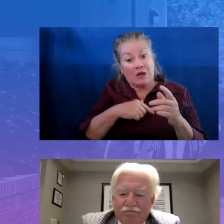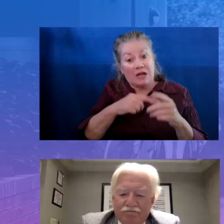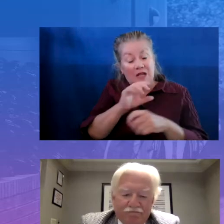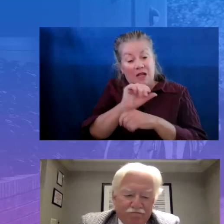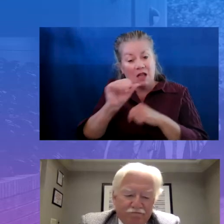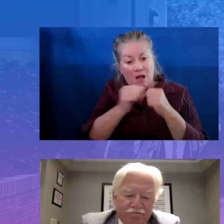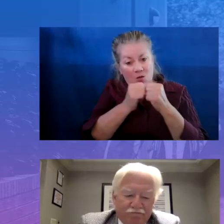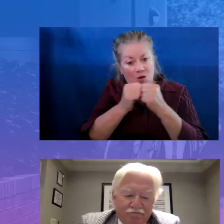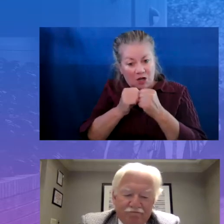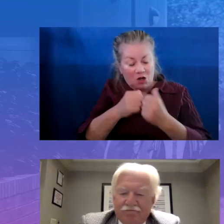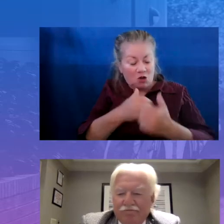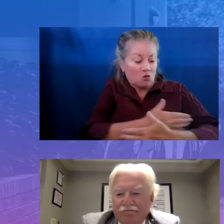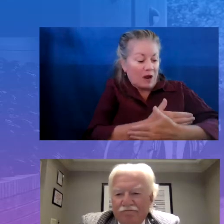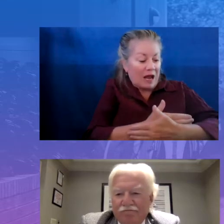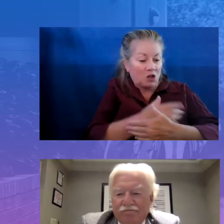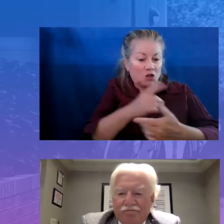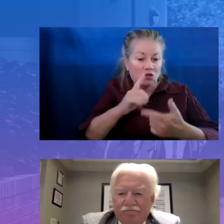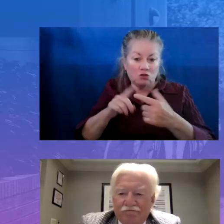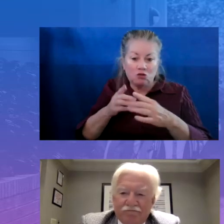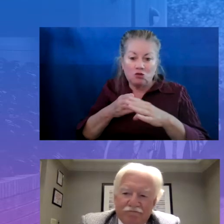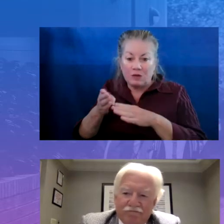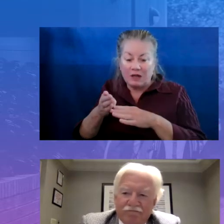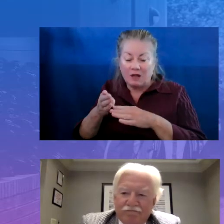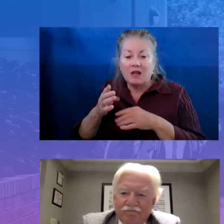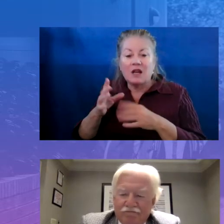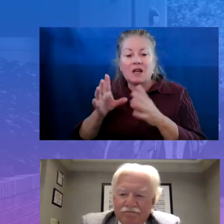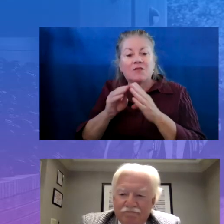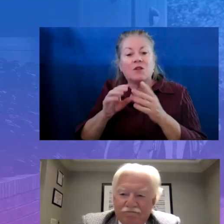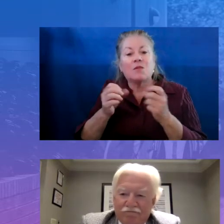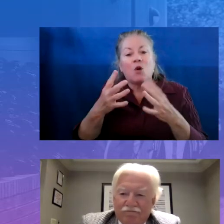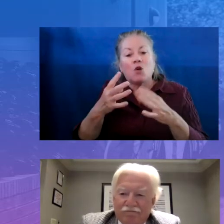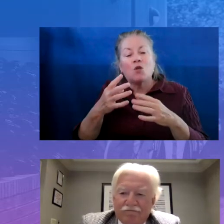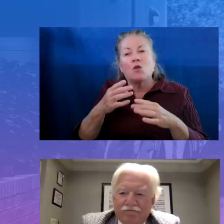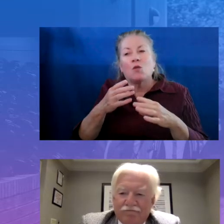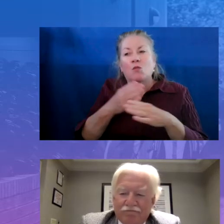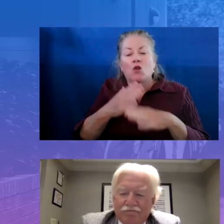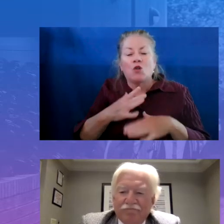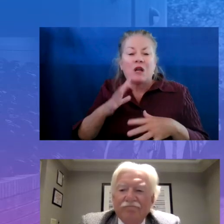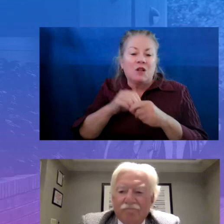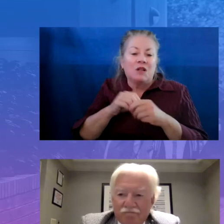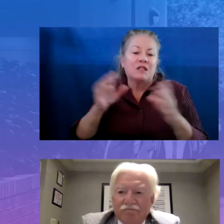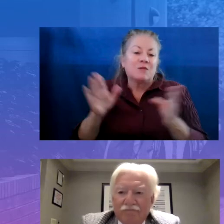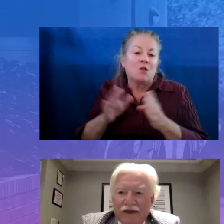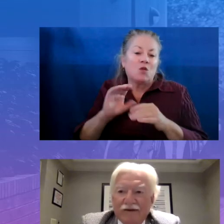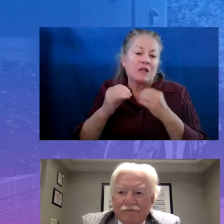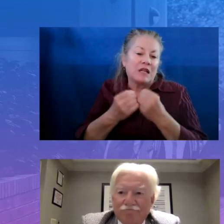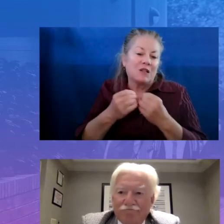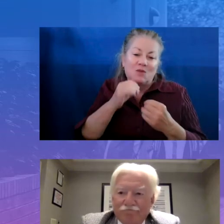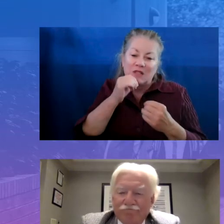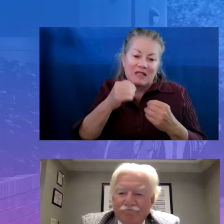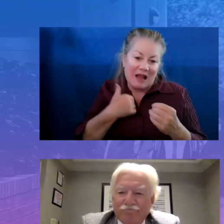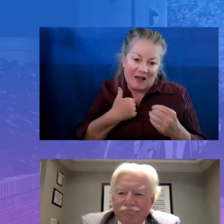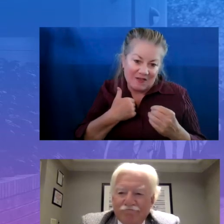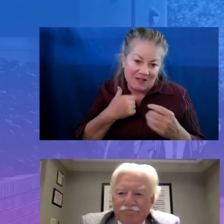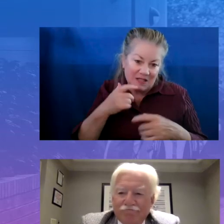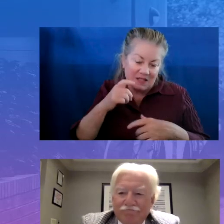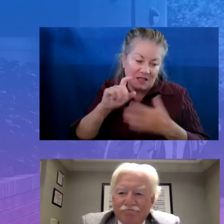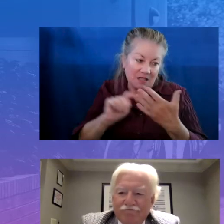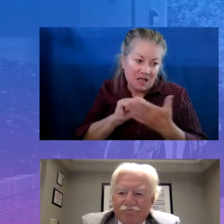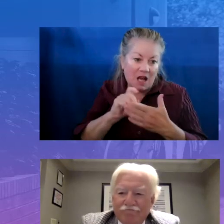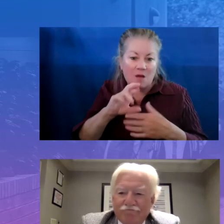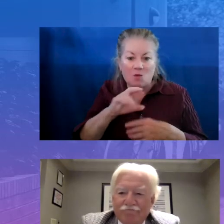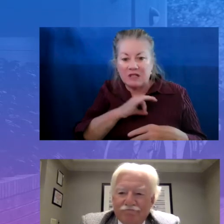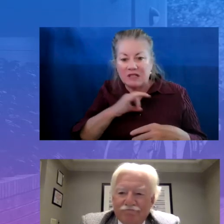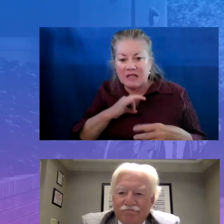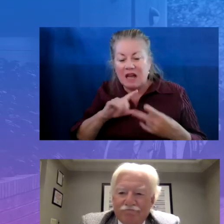Career, convene multiple community partners, including smaller organizations who wouldn't have the time or staff or relationships